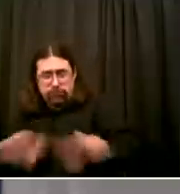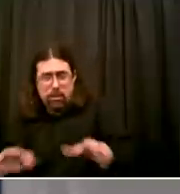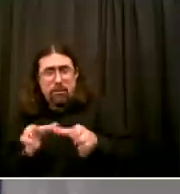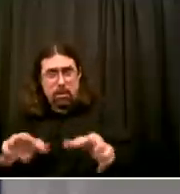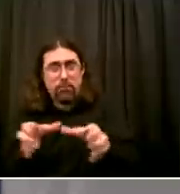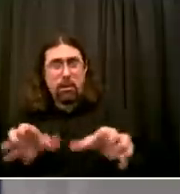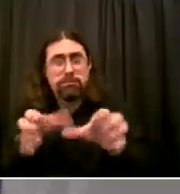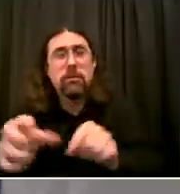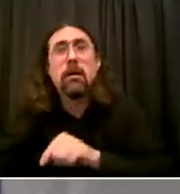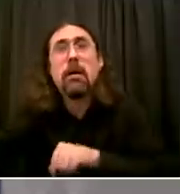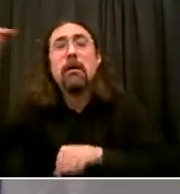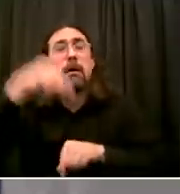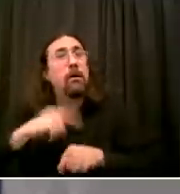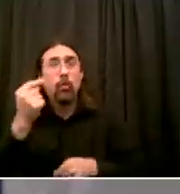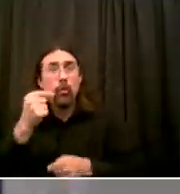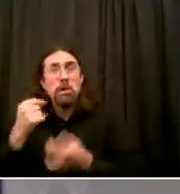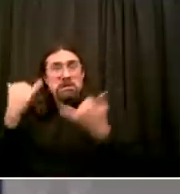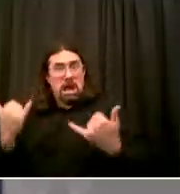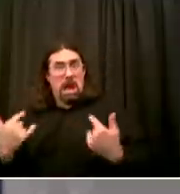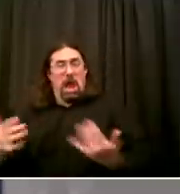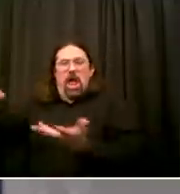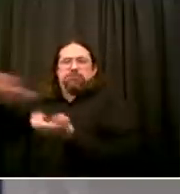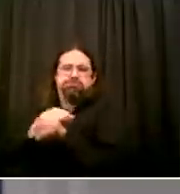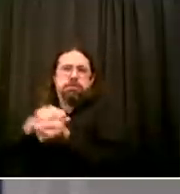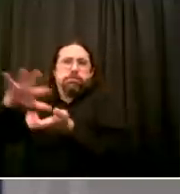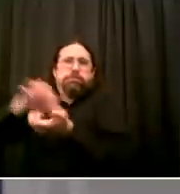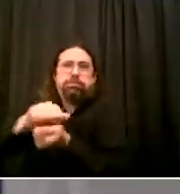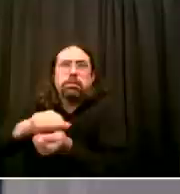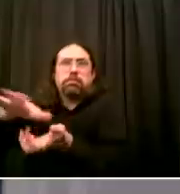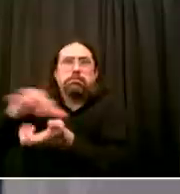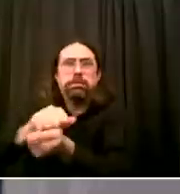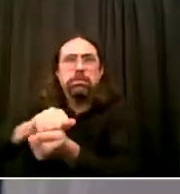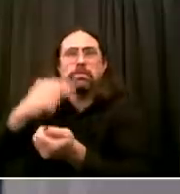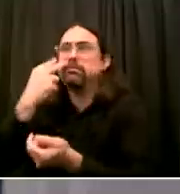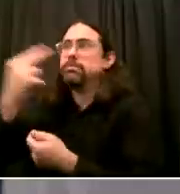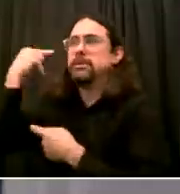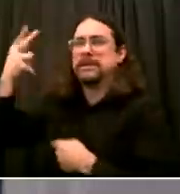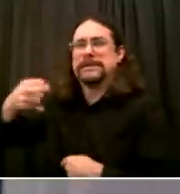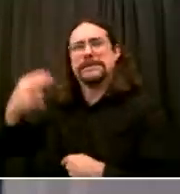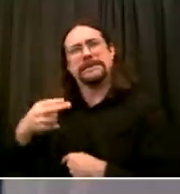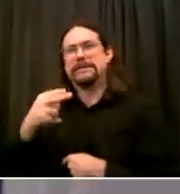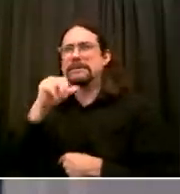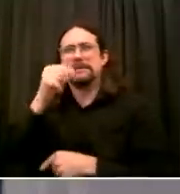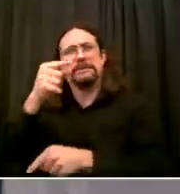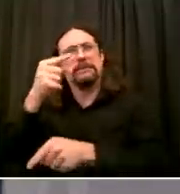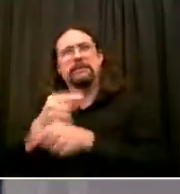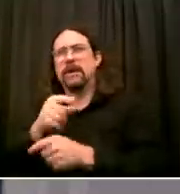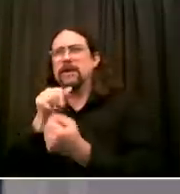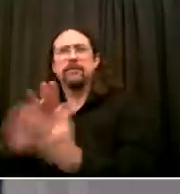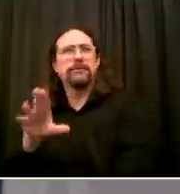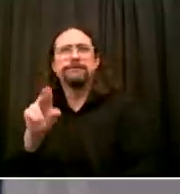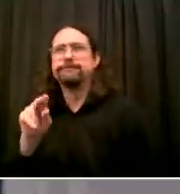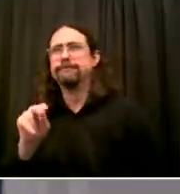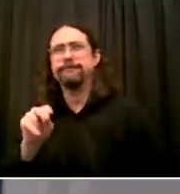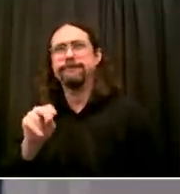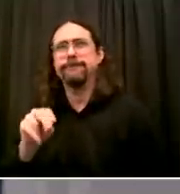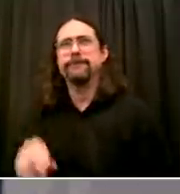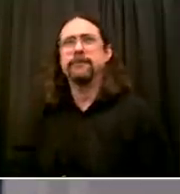Kuskiosko, we have a bridge named after Kuskiosko Kuskiosko came from Poland Not only fought for the American Revolution